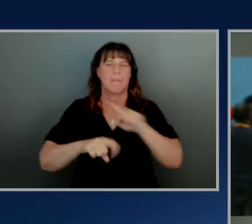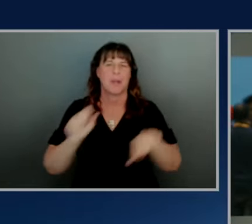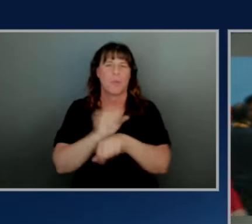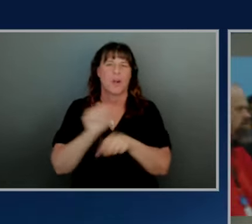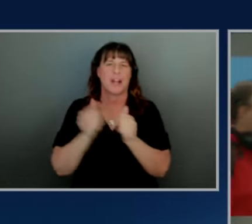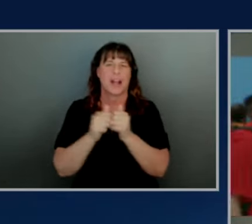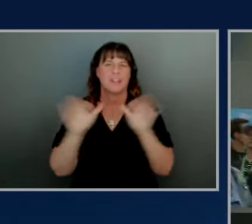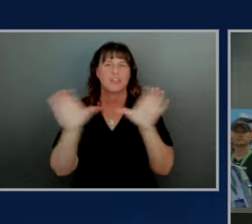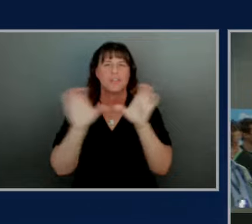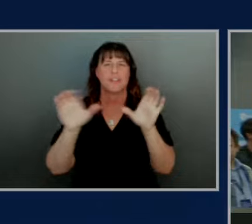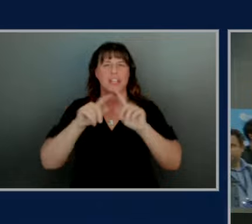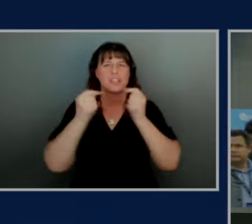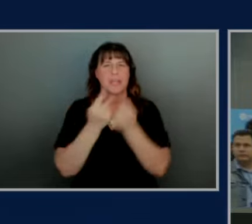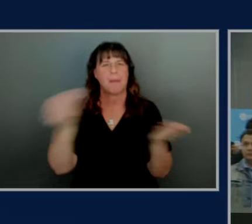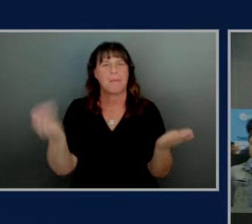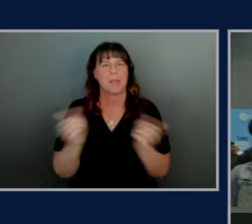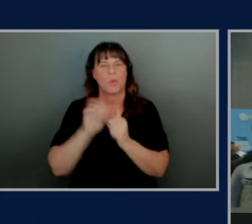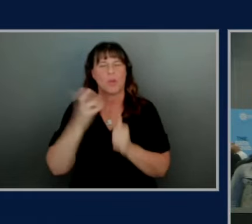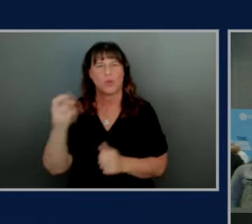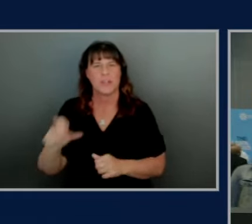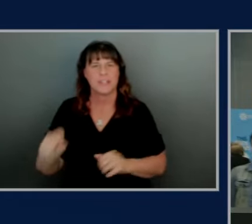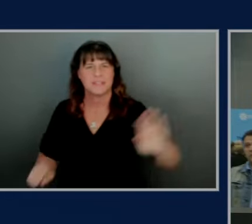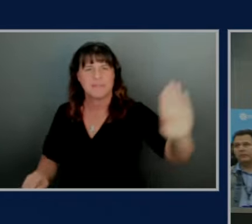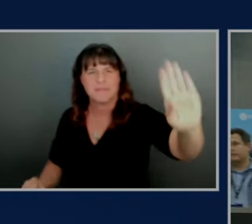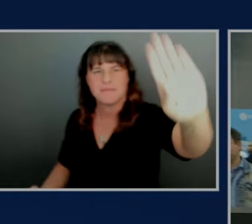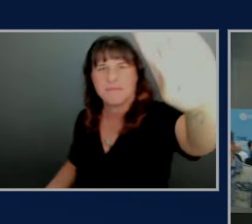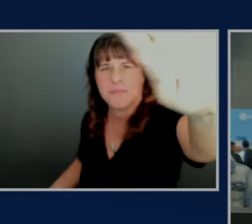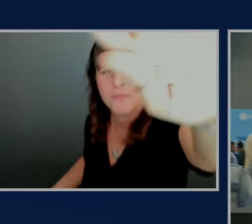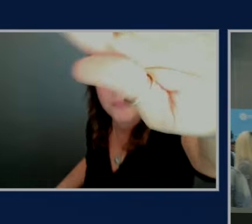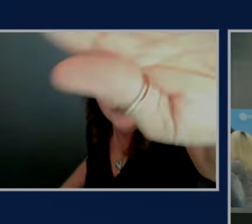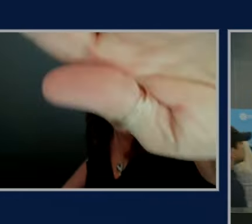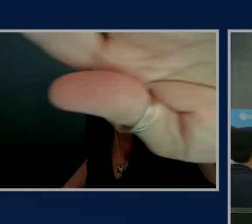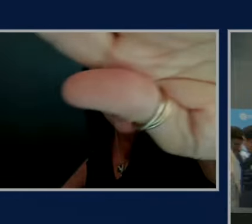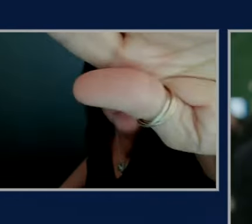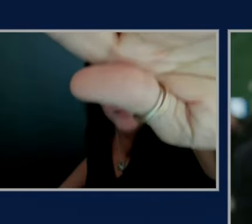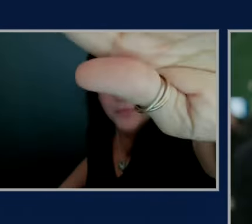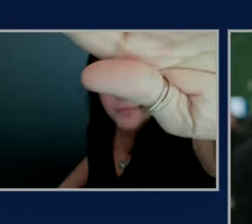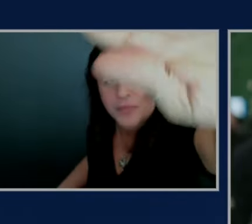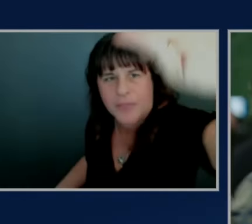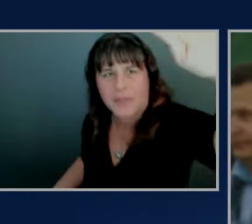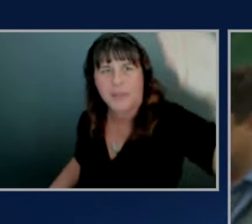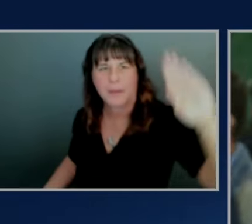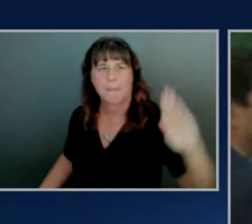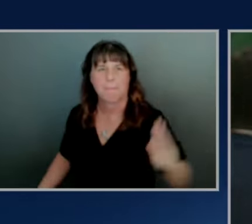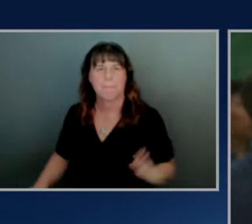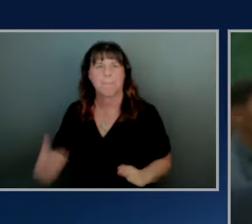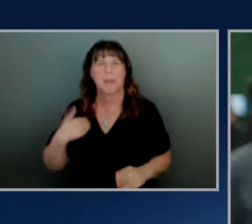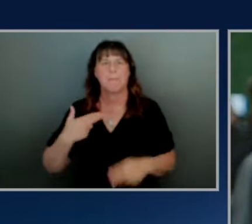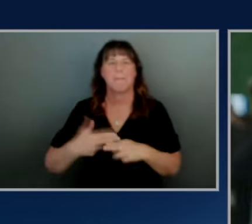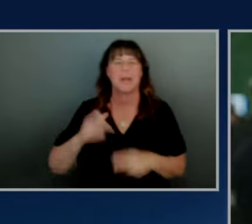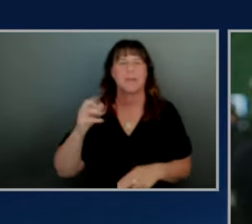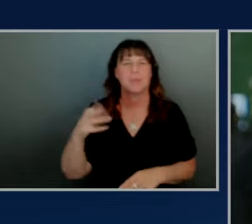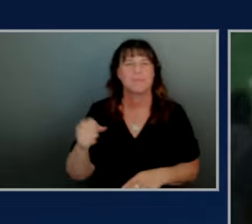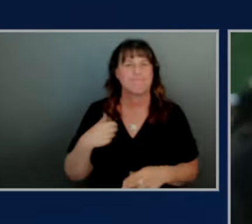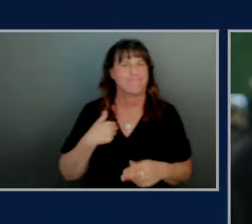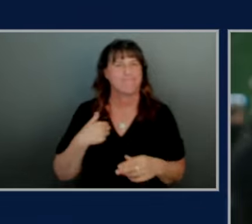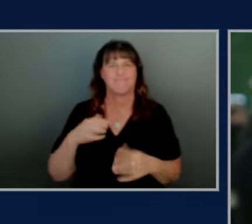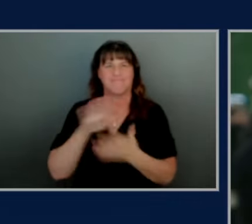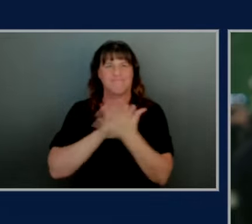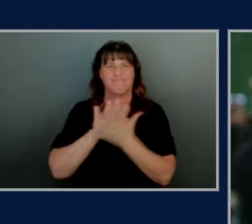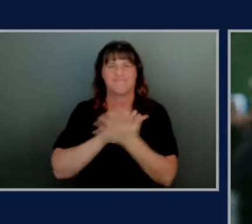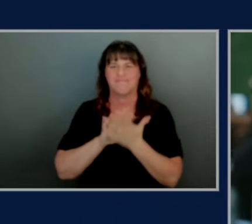I'm here with Chris hello my name is Chris wide and I lead engineering and data at lonely planet all right Chris we're here to talk